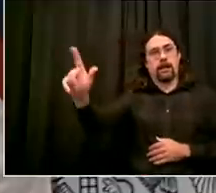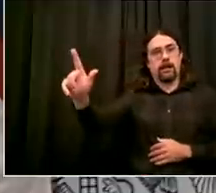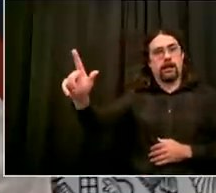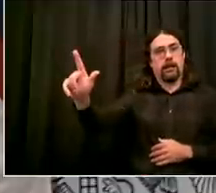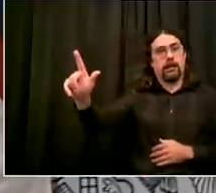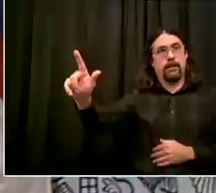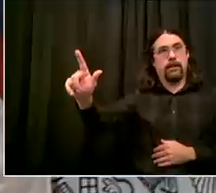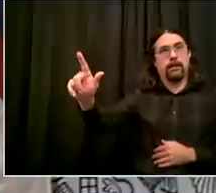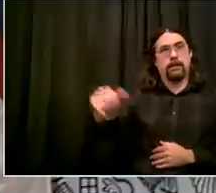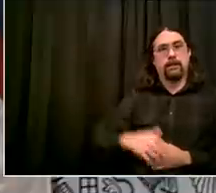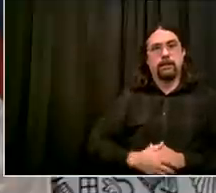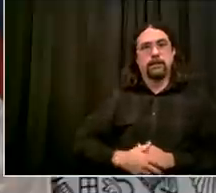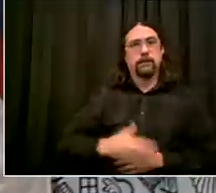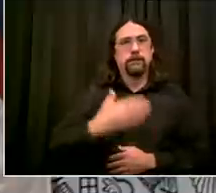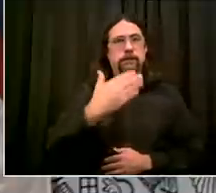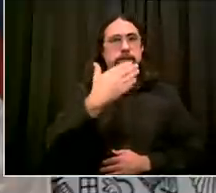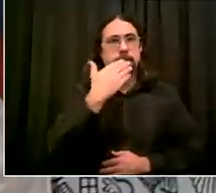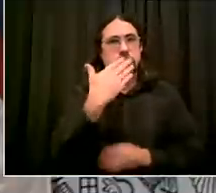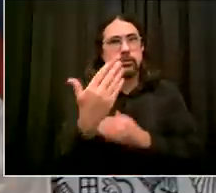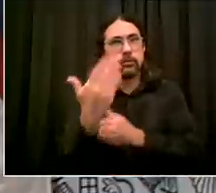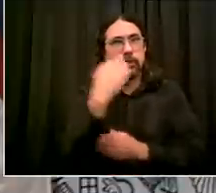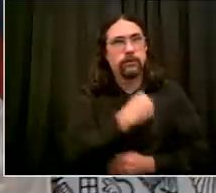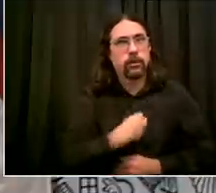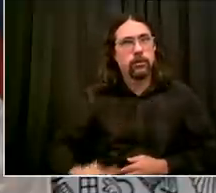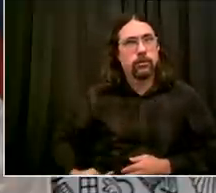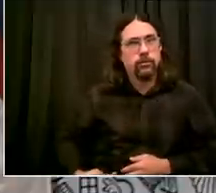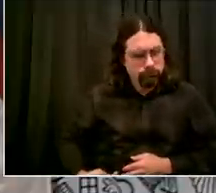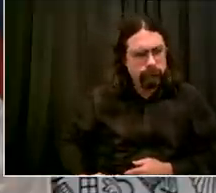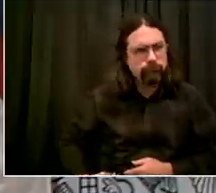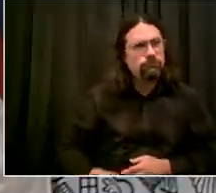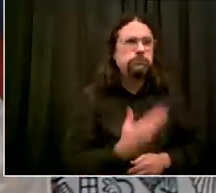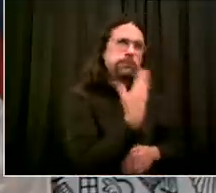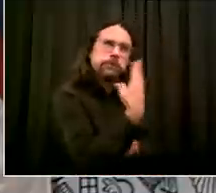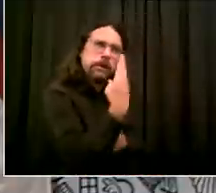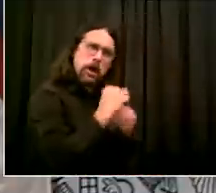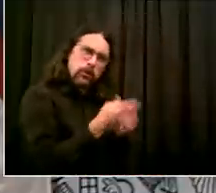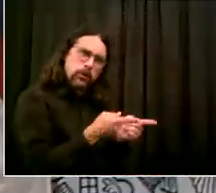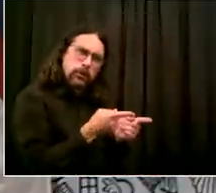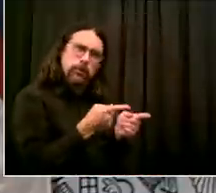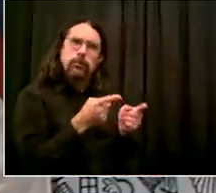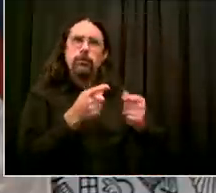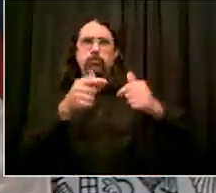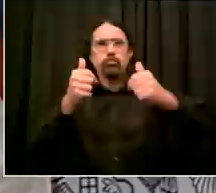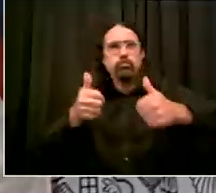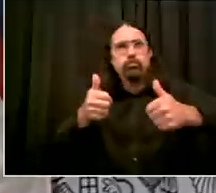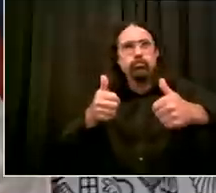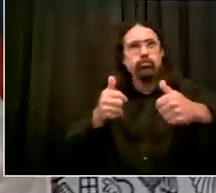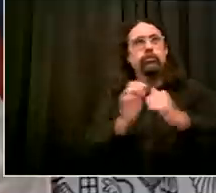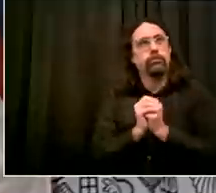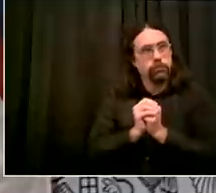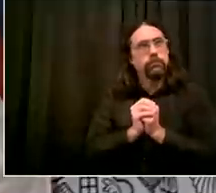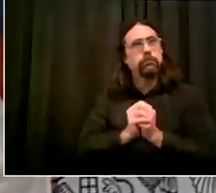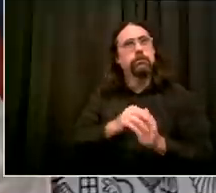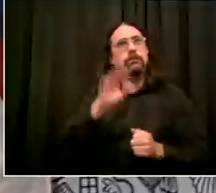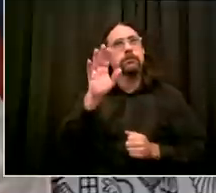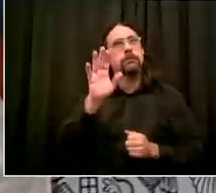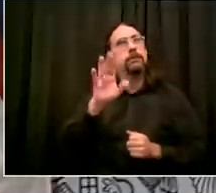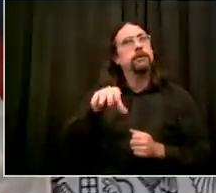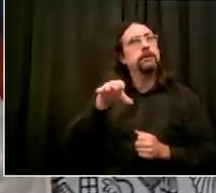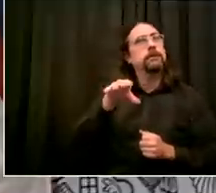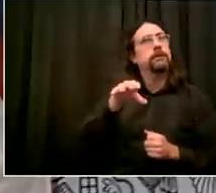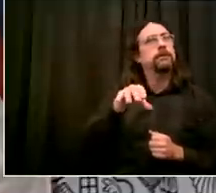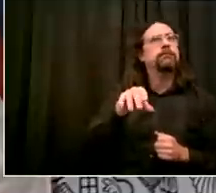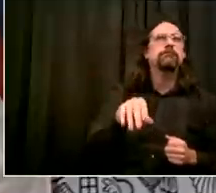comedy clubs the governor says opening them is too risky senator generis now floating a plan that would have uh them opening with